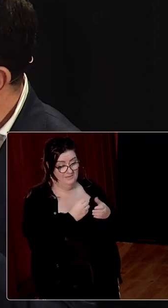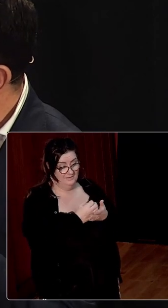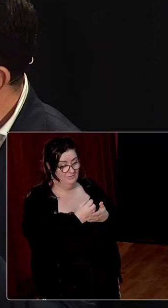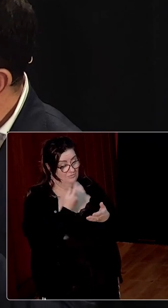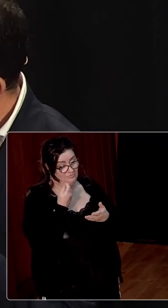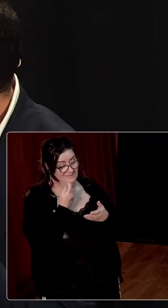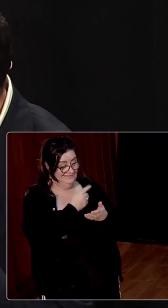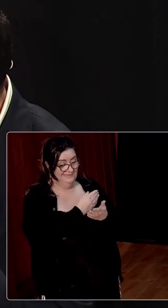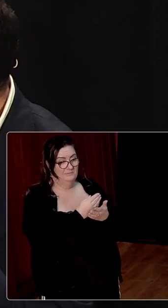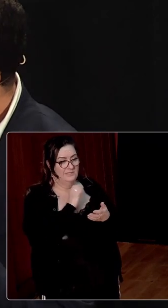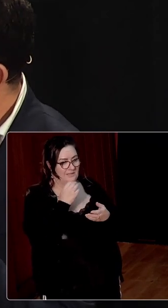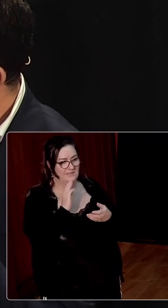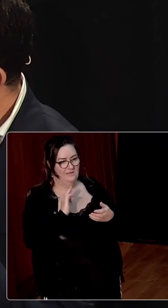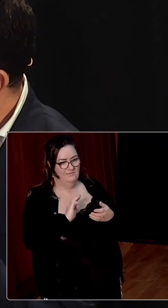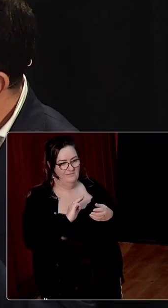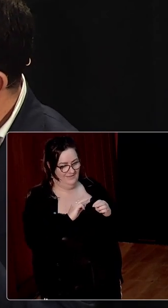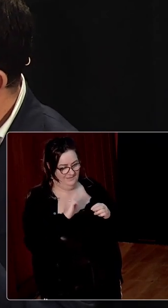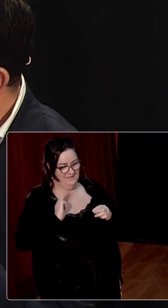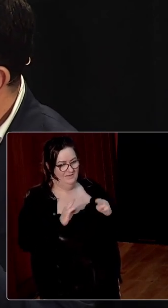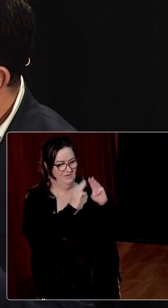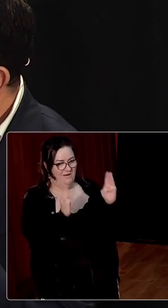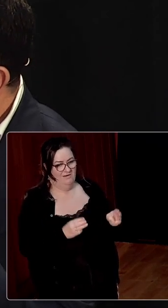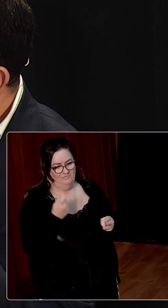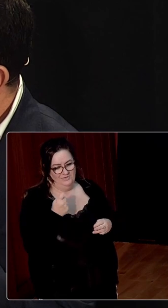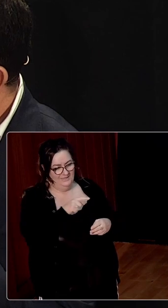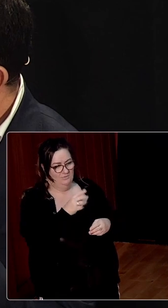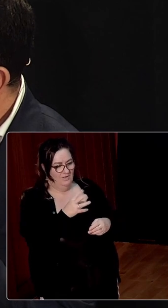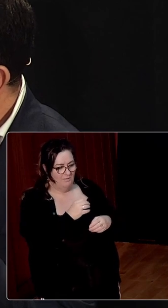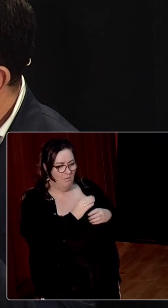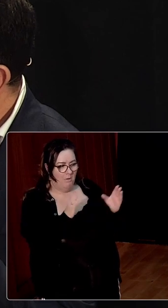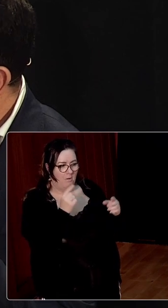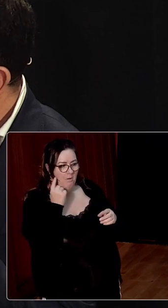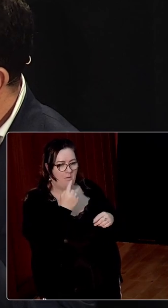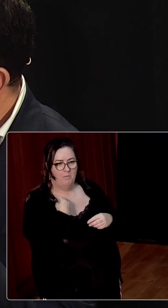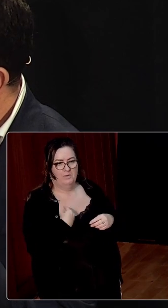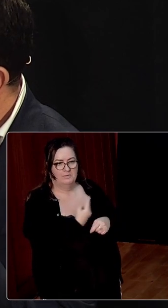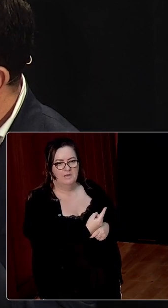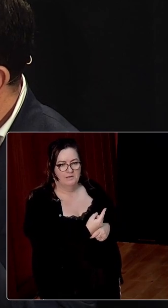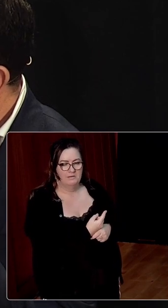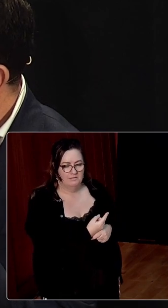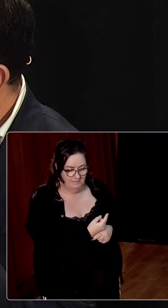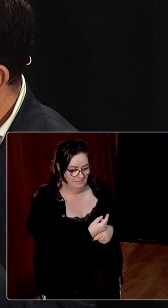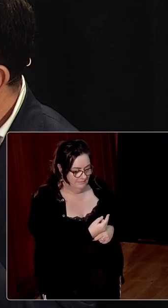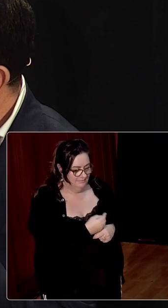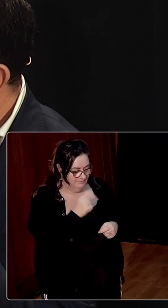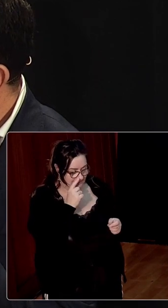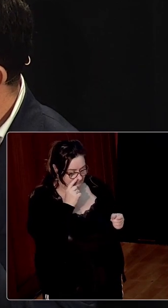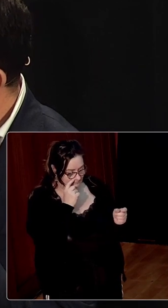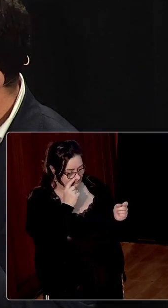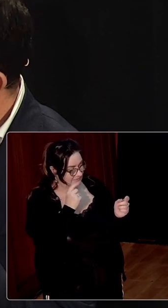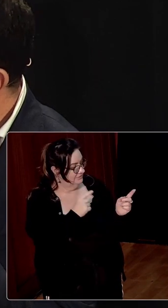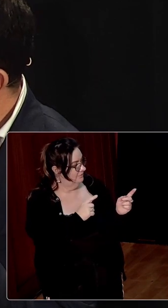become to the fore because of the military archives. And so in more recent times, how much like or how likely is it? Is that what suppose to